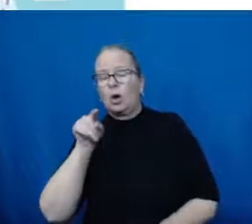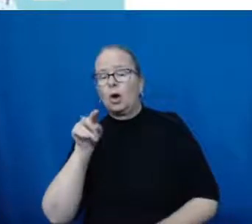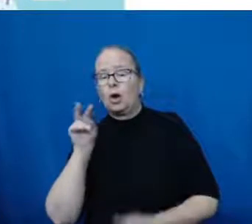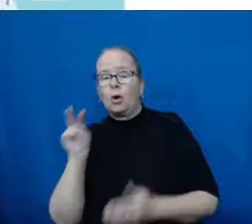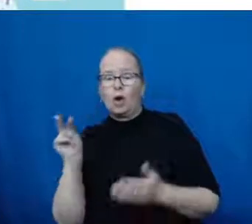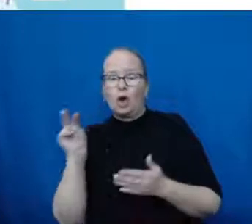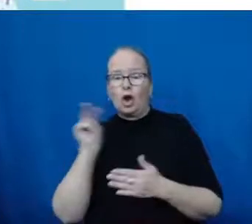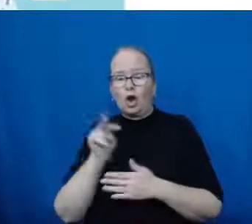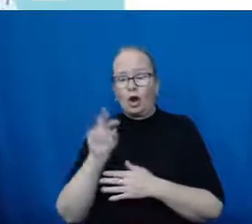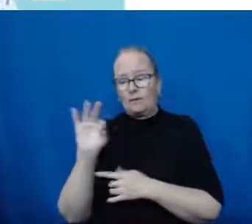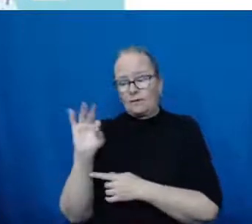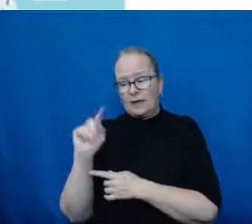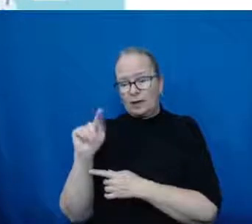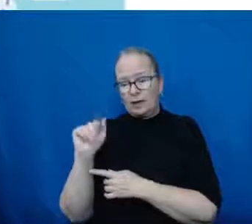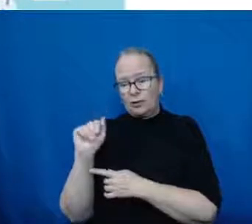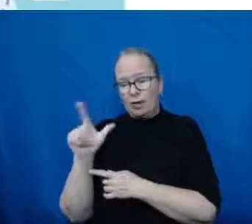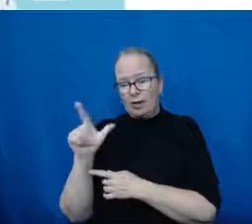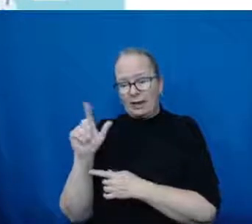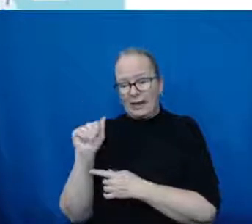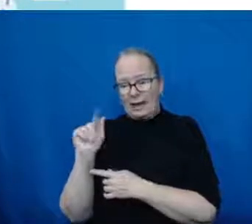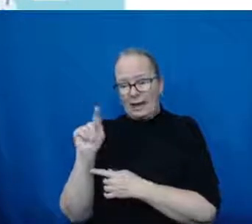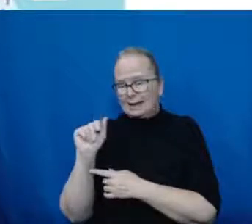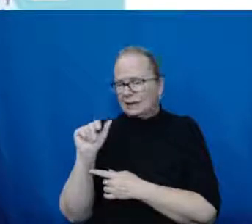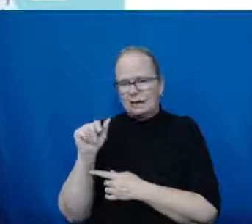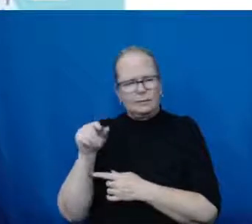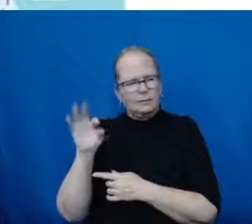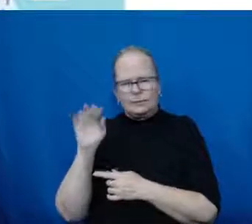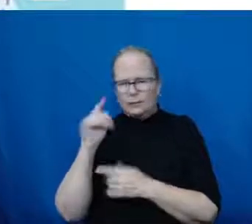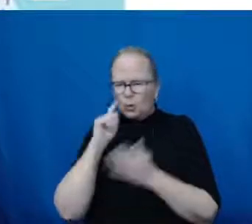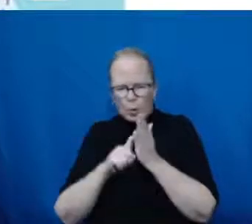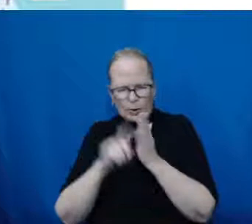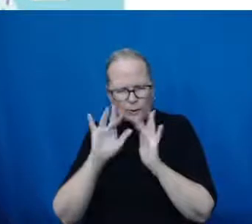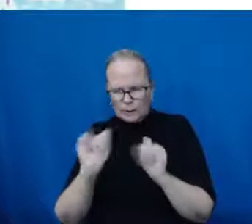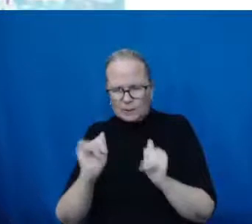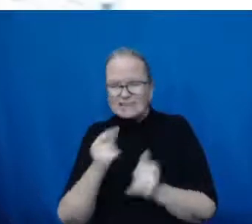magnetized. That's just not possible. Next slide, please.